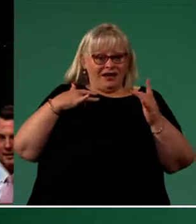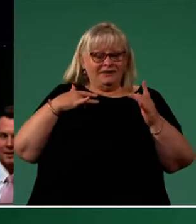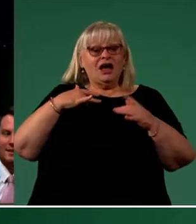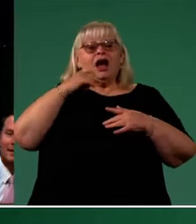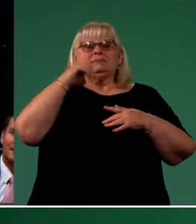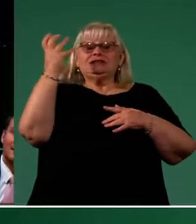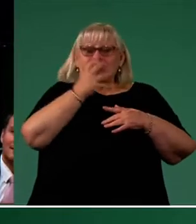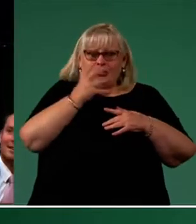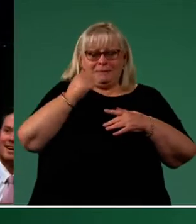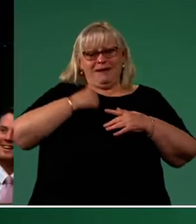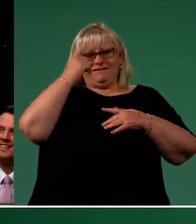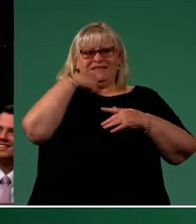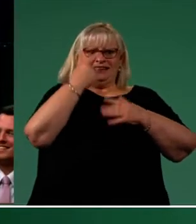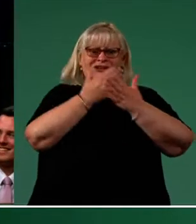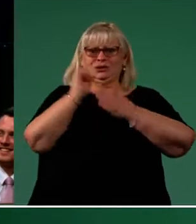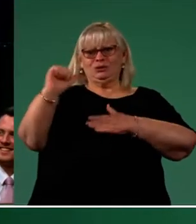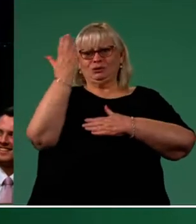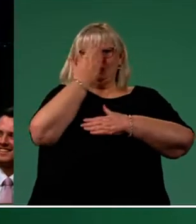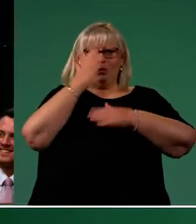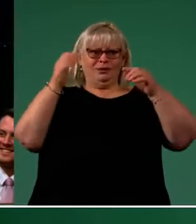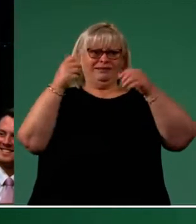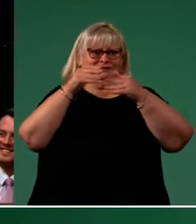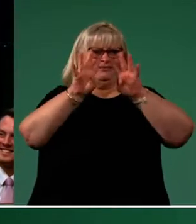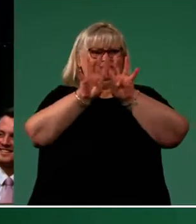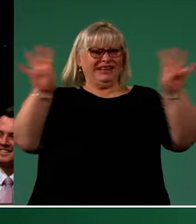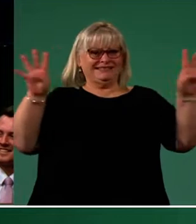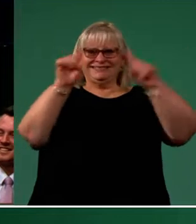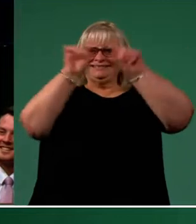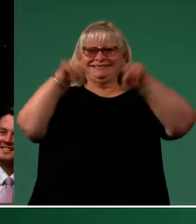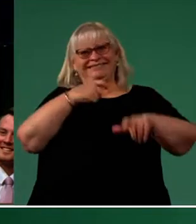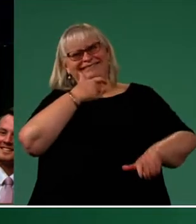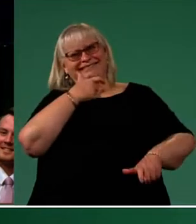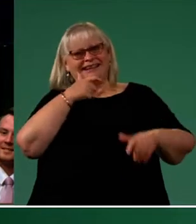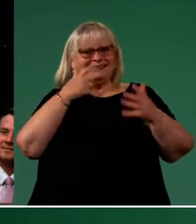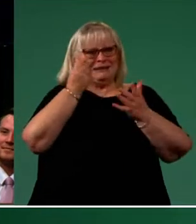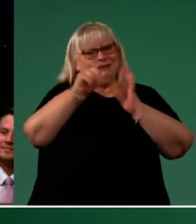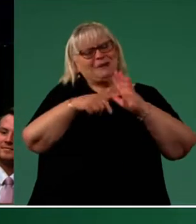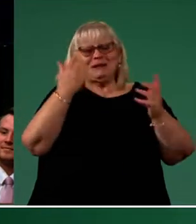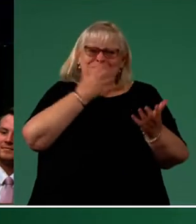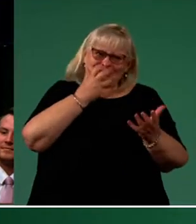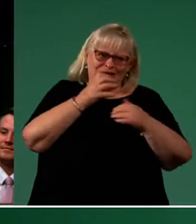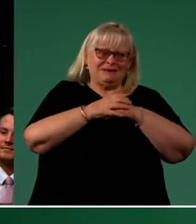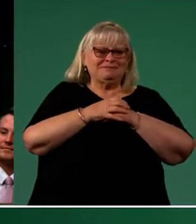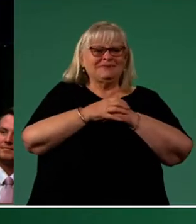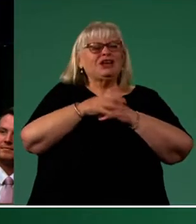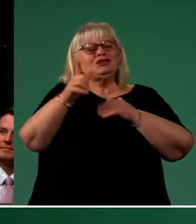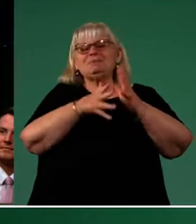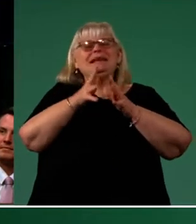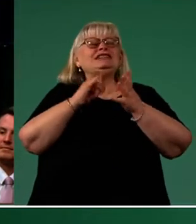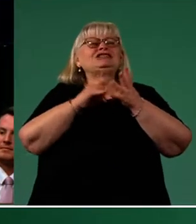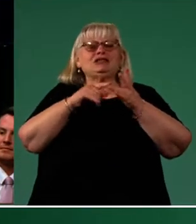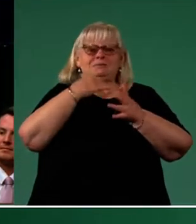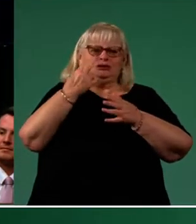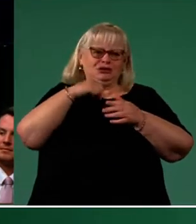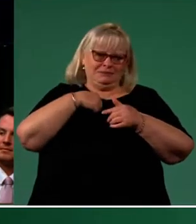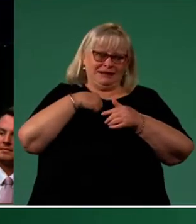plastered on your school fence every now and then. I'd like to use the floor of parliament to let you all know how much you mean to me and that my life is